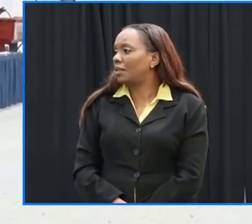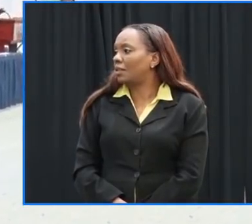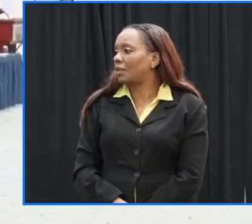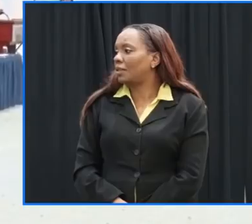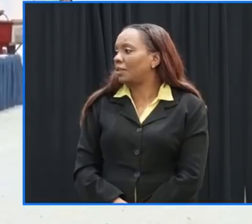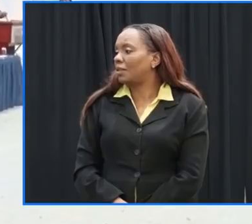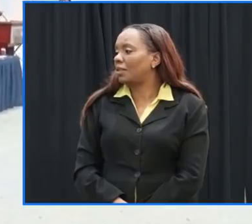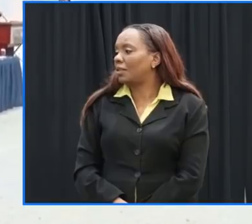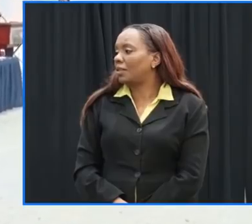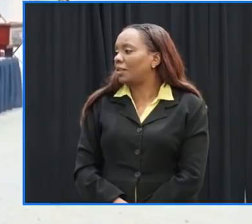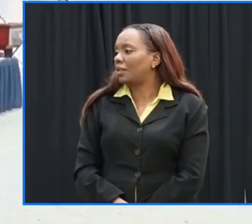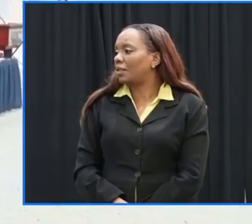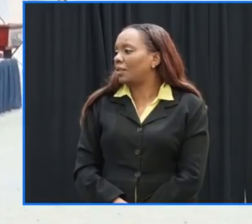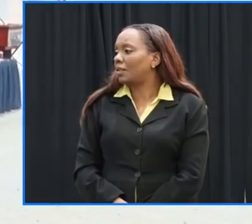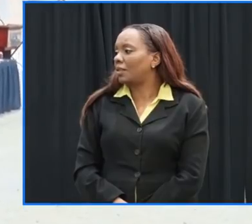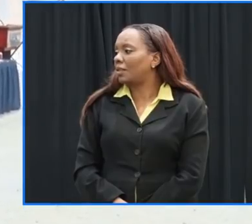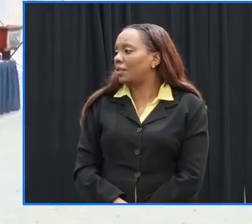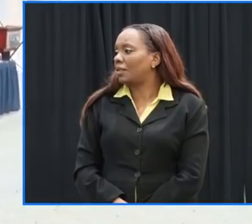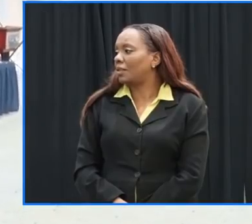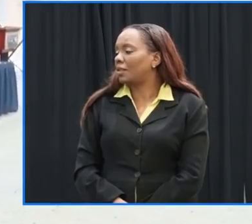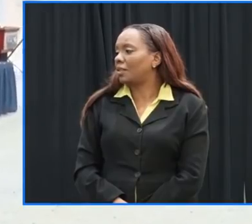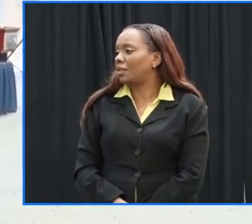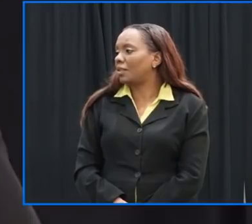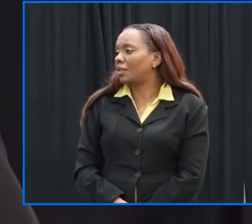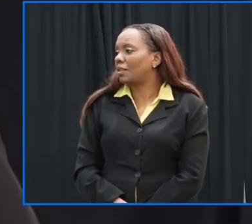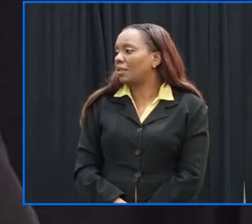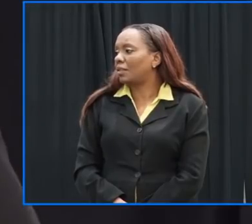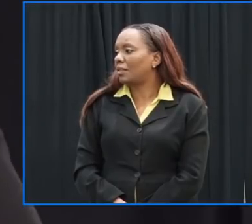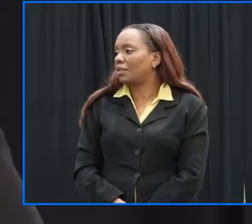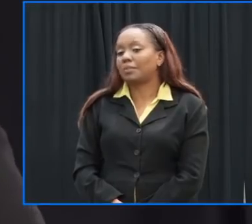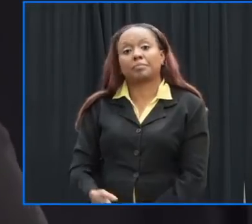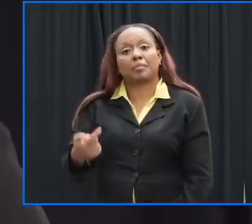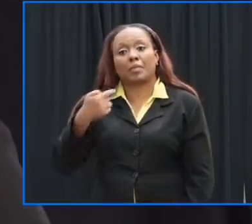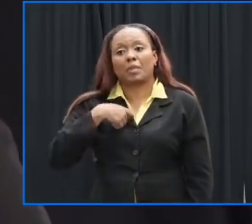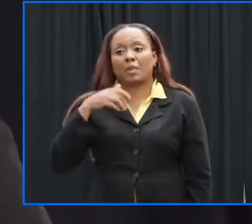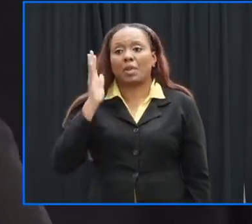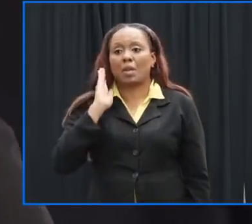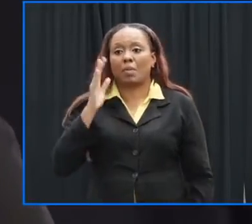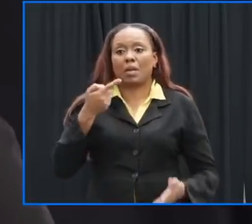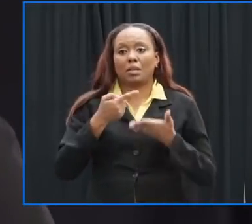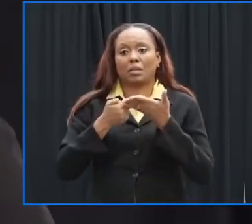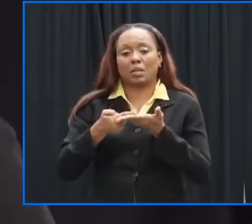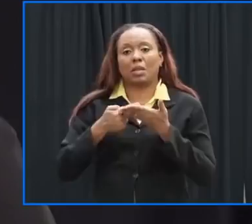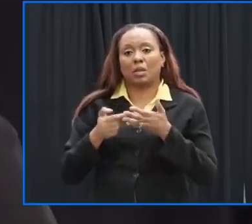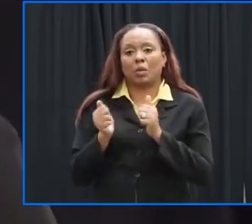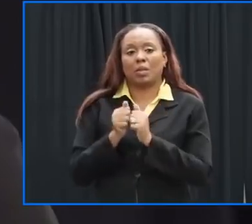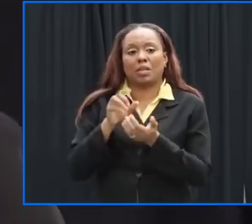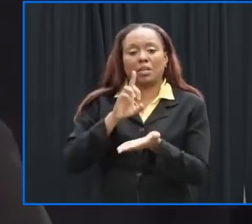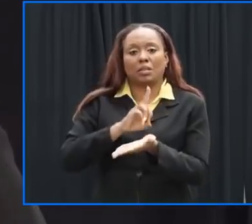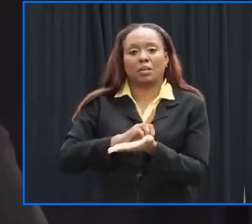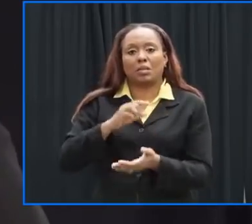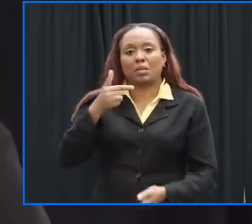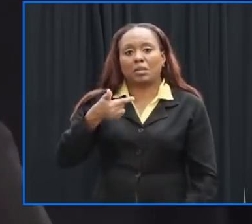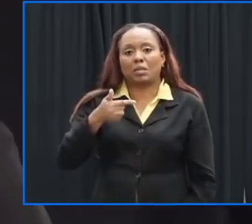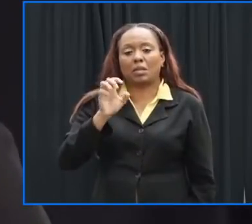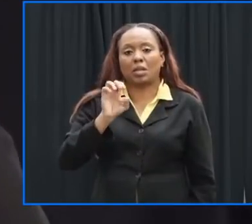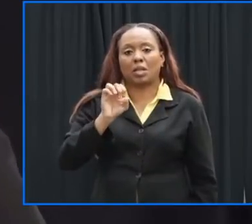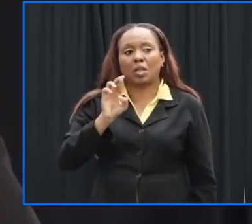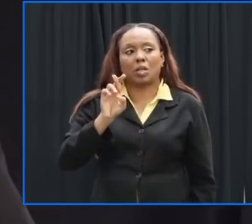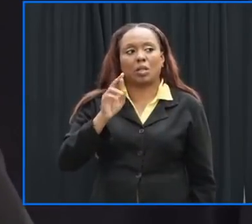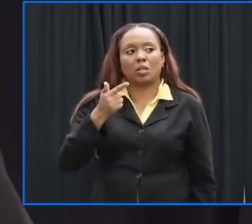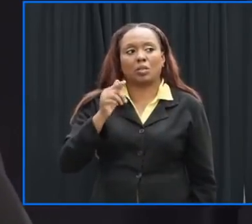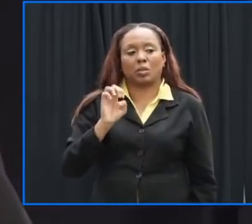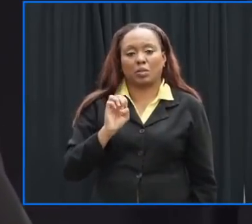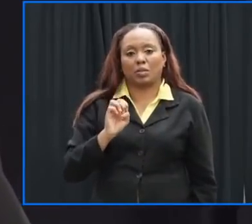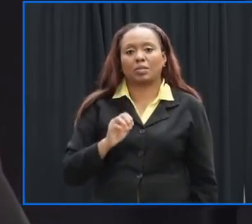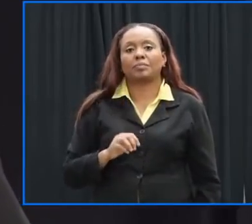i i hear you and i will have a conversation with dr george because i think the government dr george